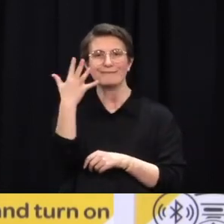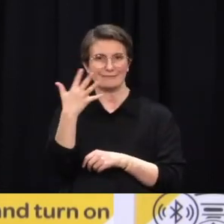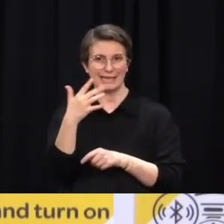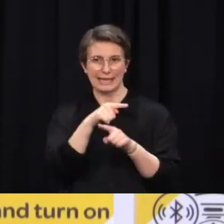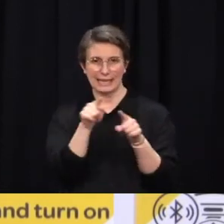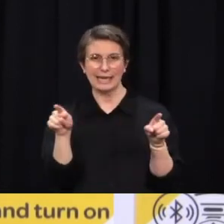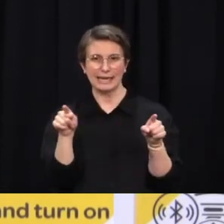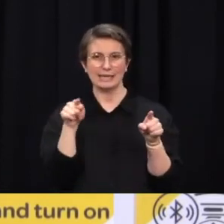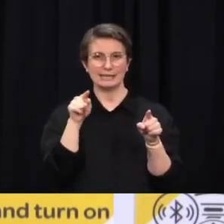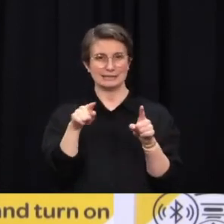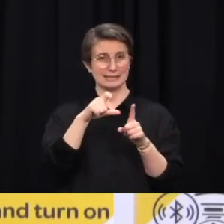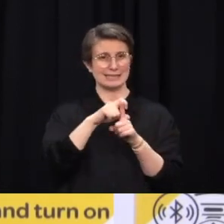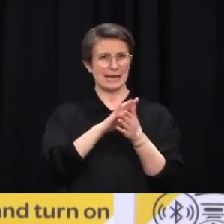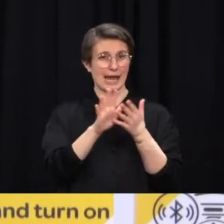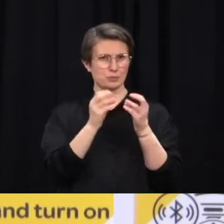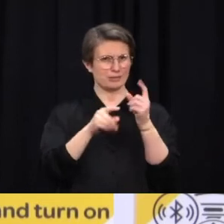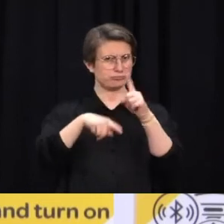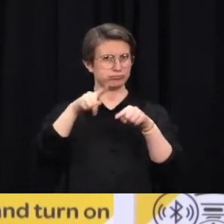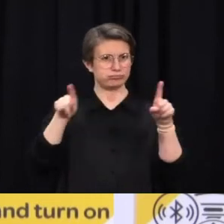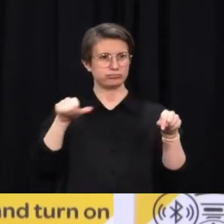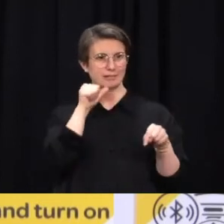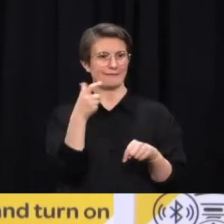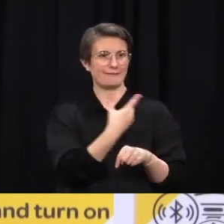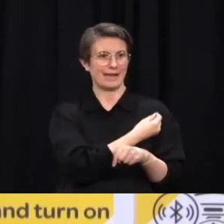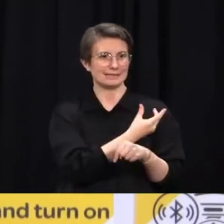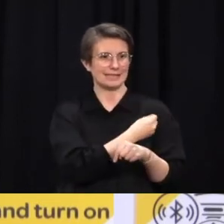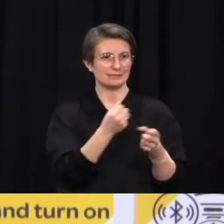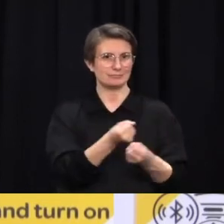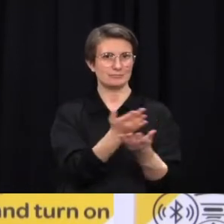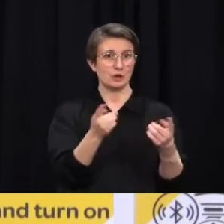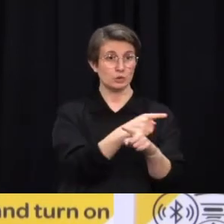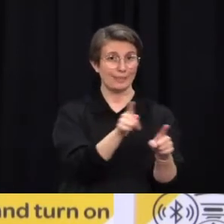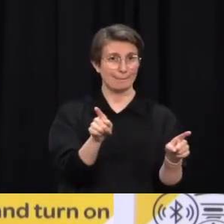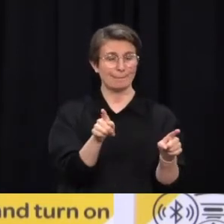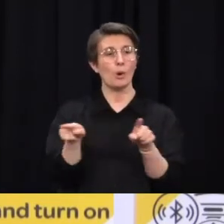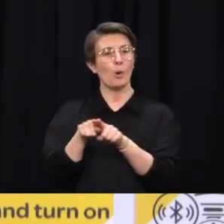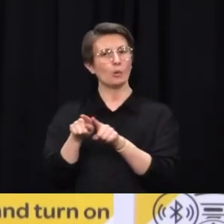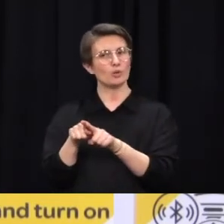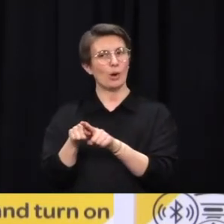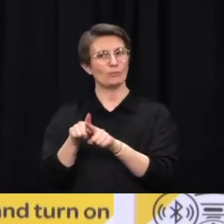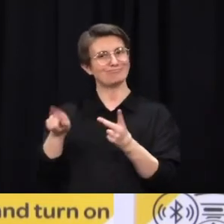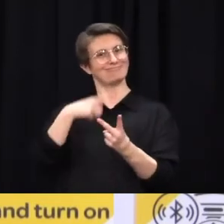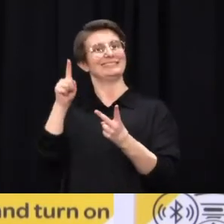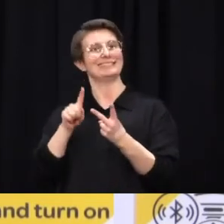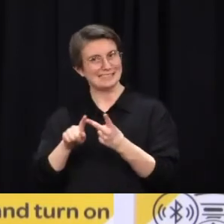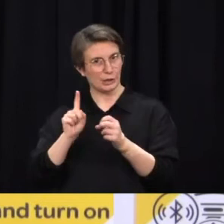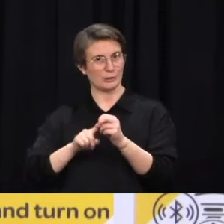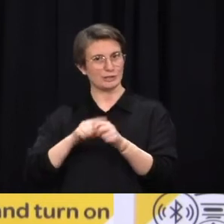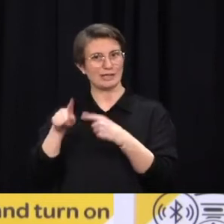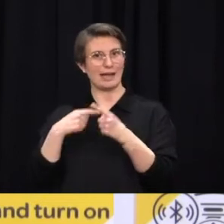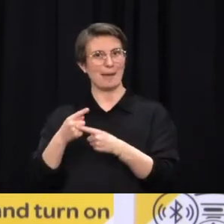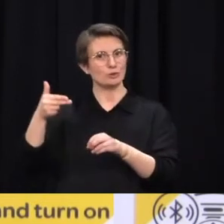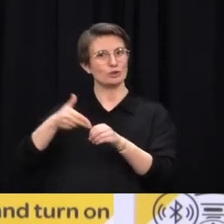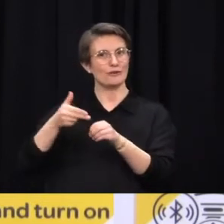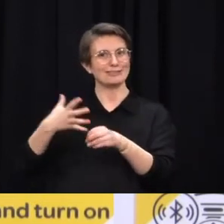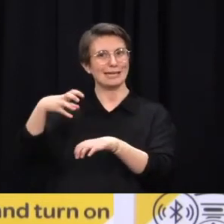with service stations selling takeaway coffee under a level four? So, look, if you're bringing your younger family members with you to